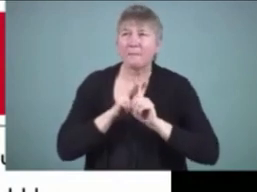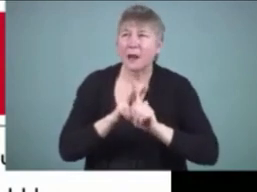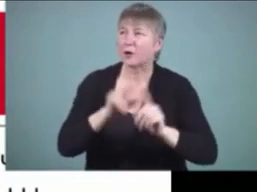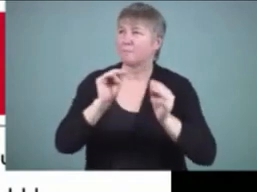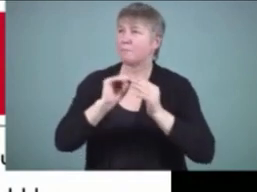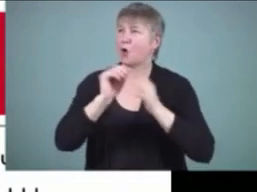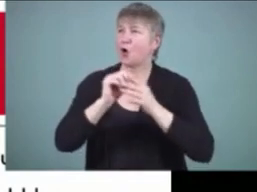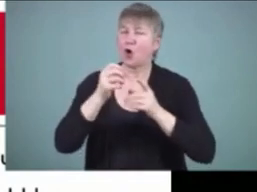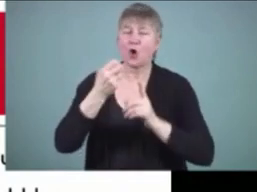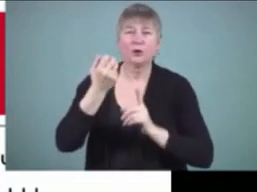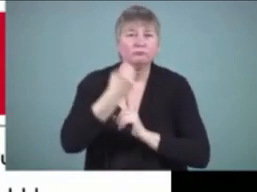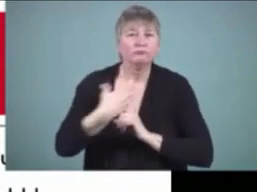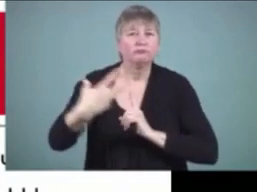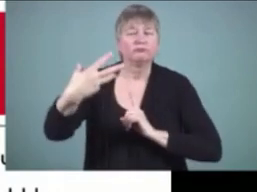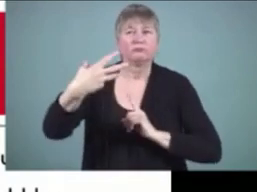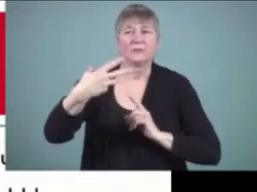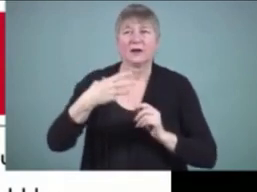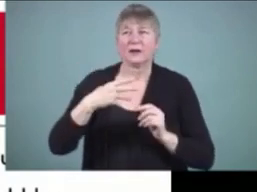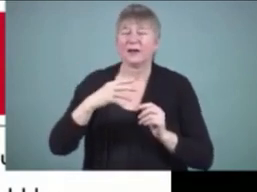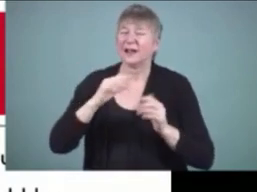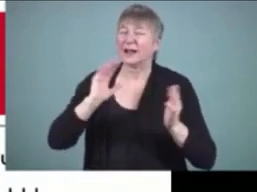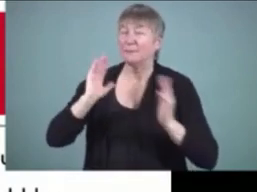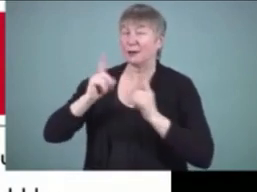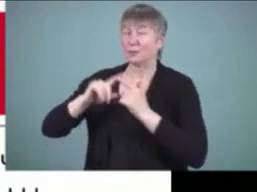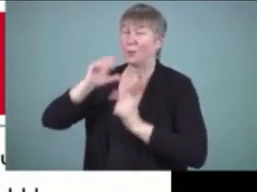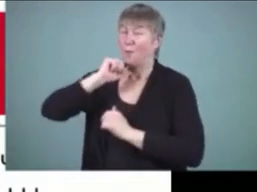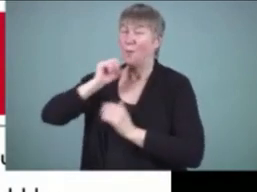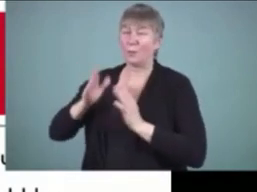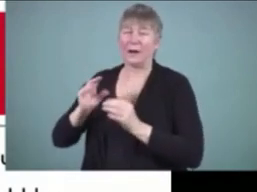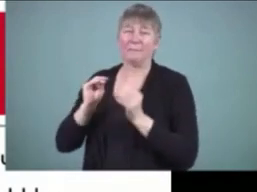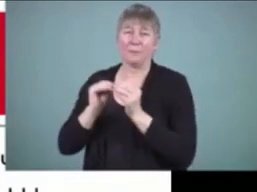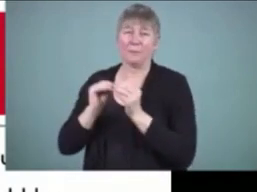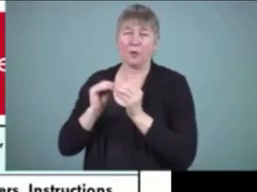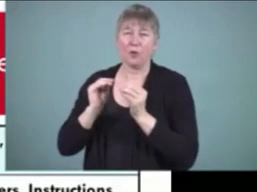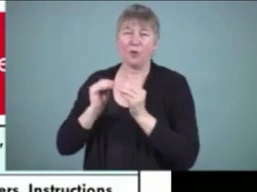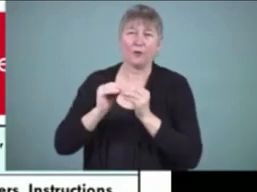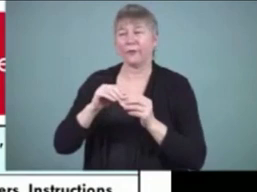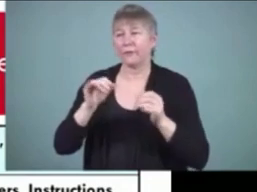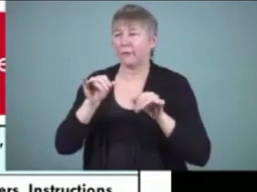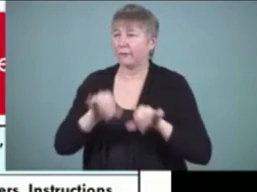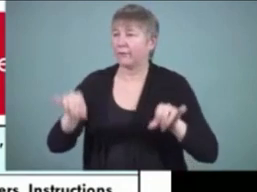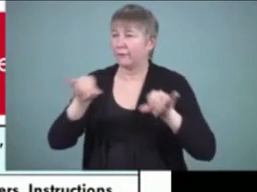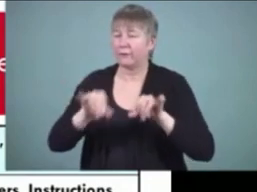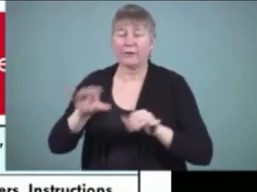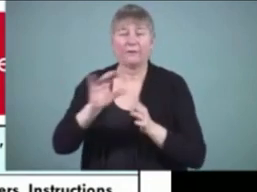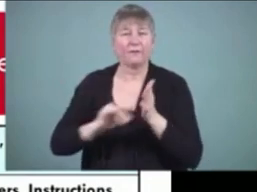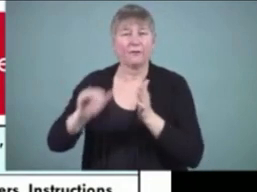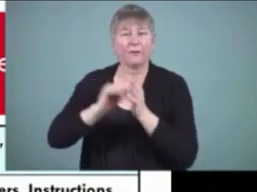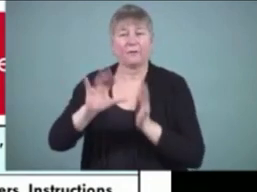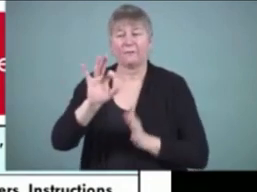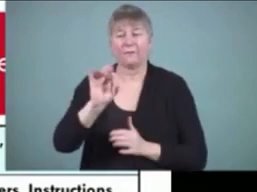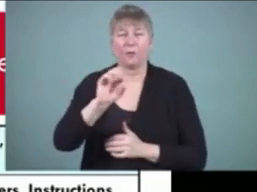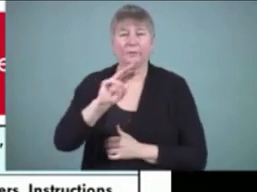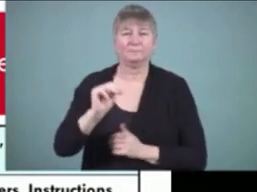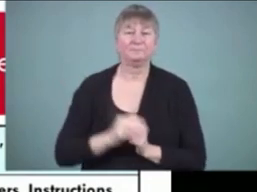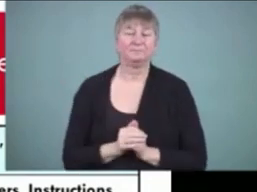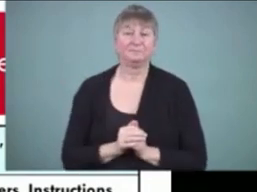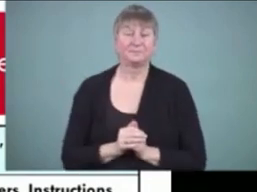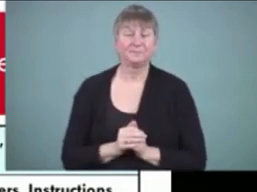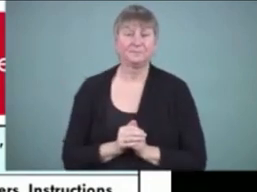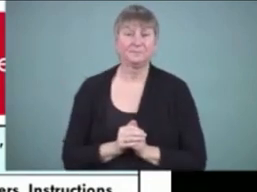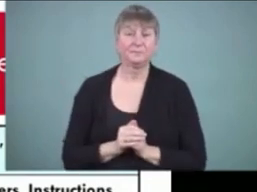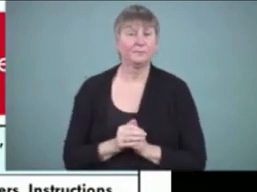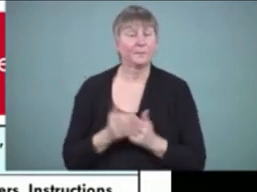have had deaf students write in the past. Next slide please. Next this is just an